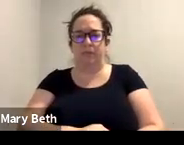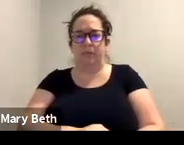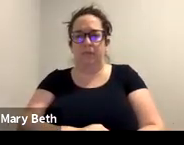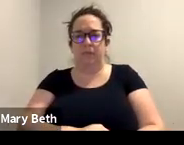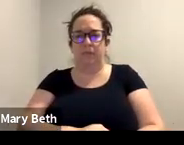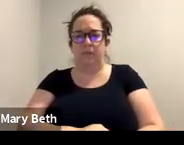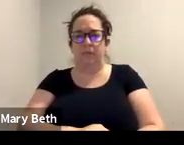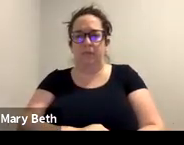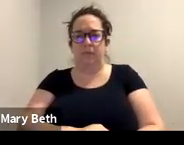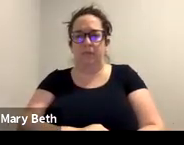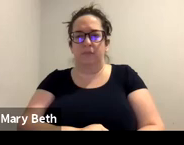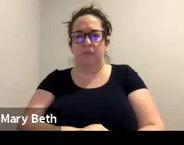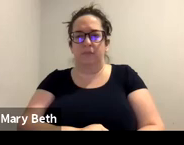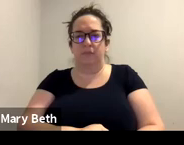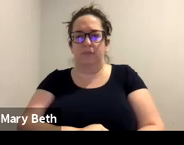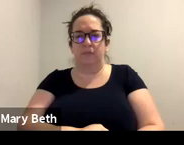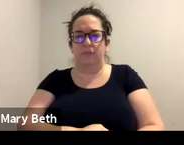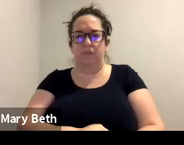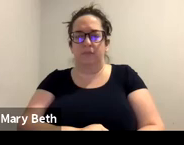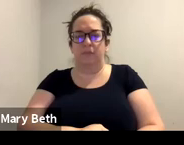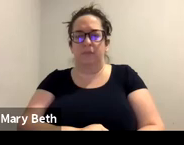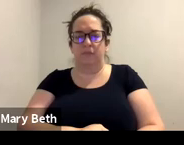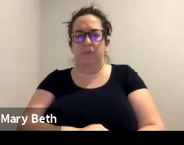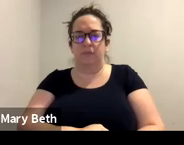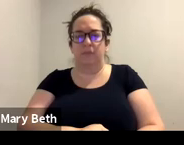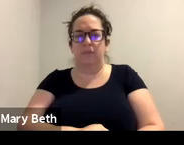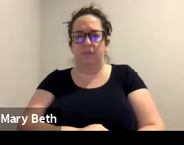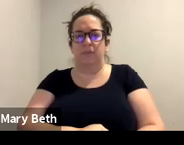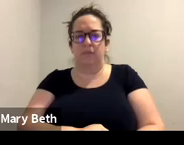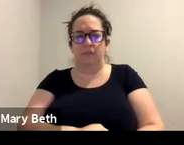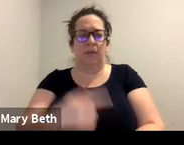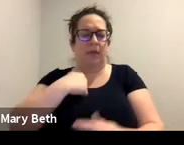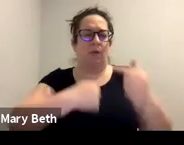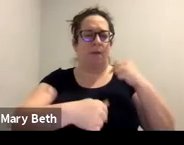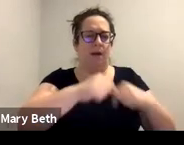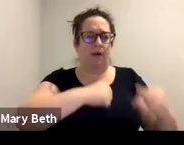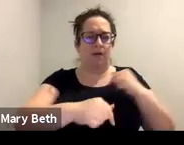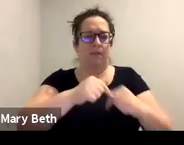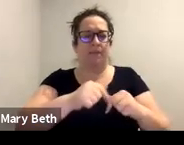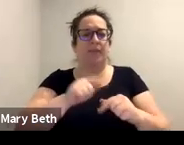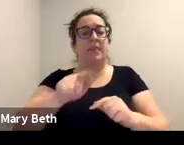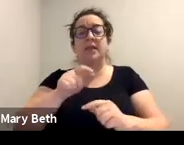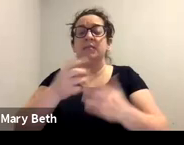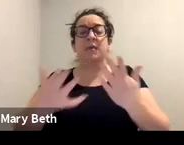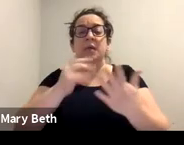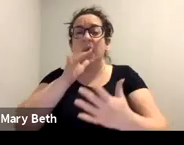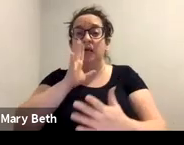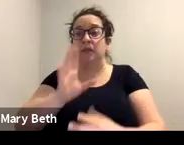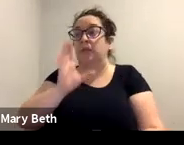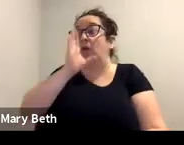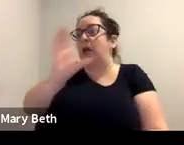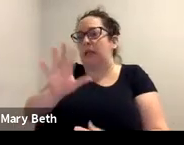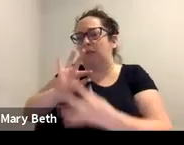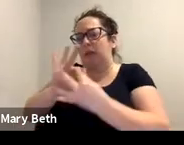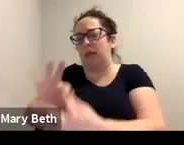immediately related to, oops, let me go back, related to the survivors we work with, but